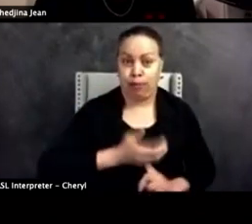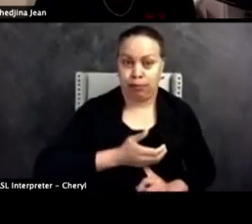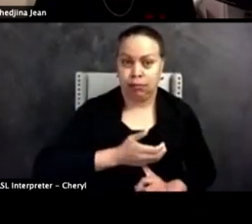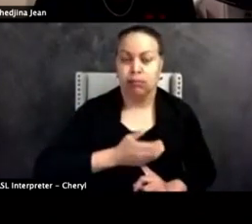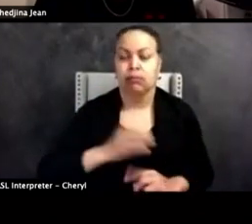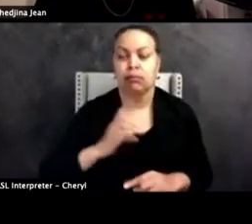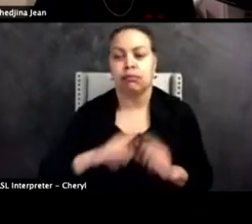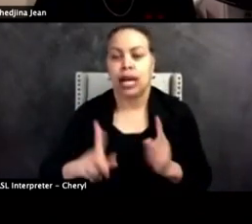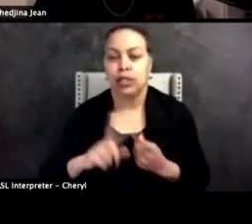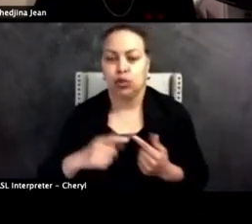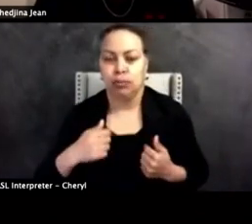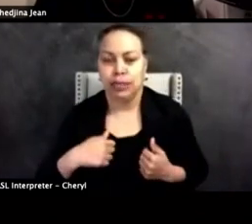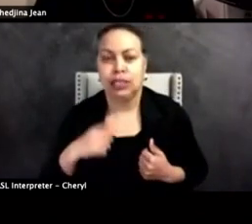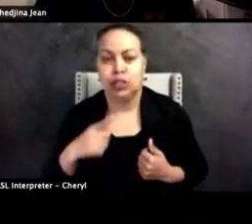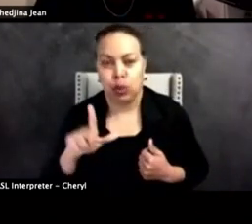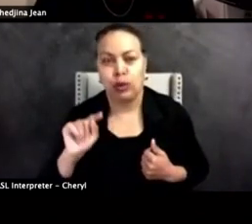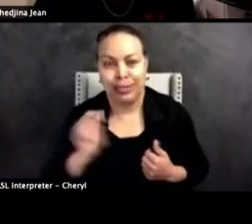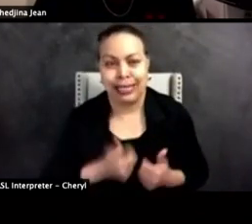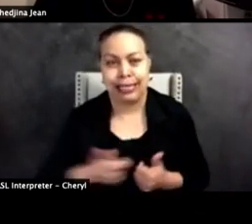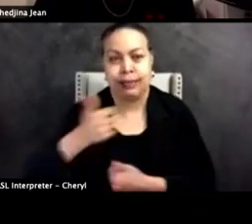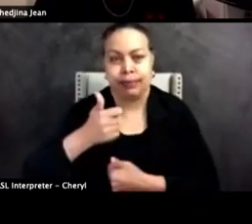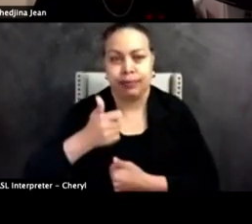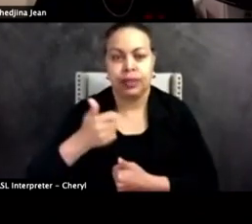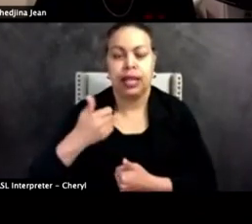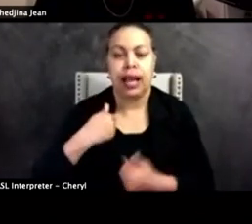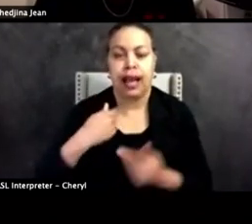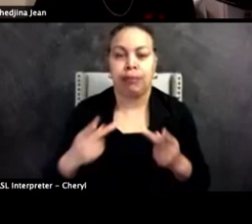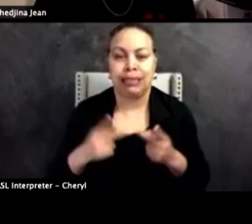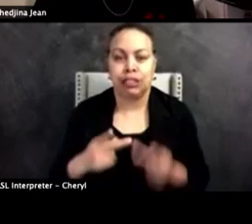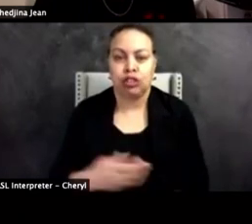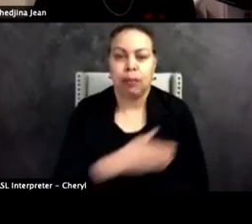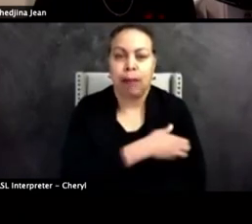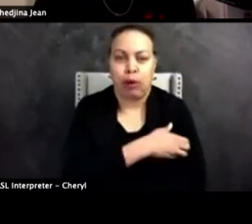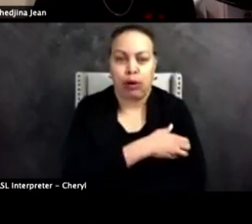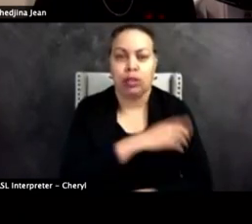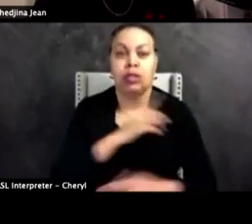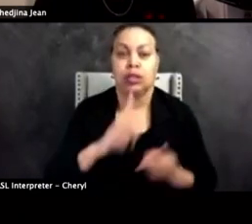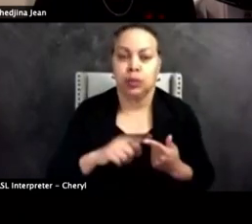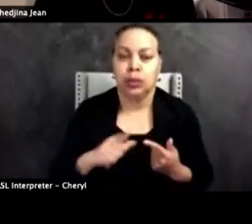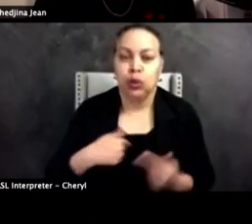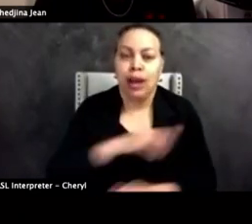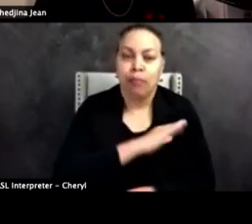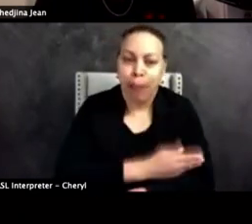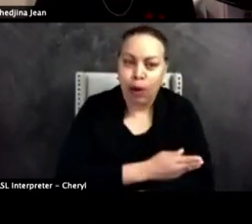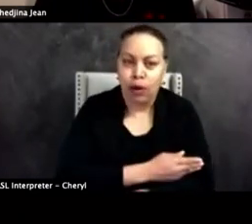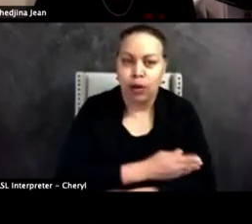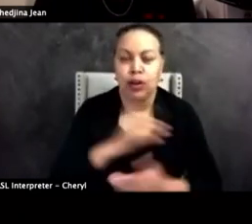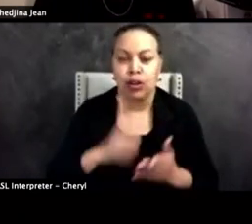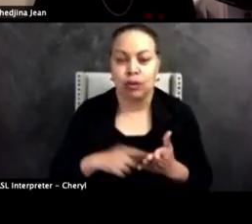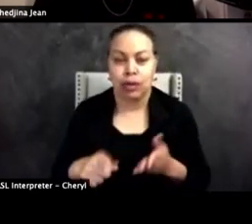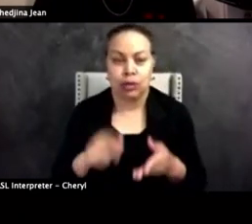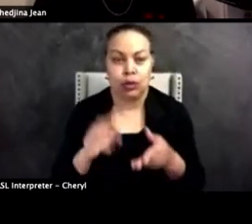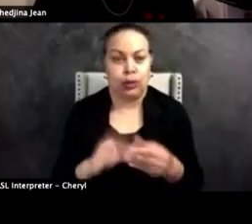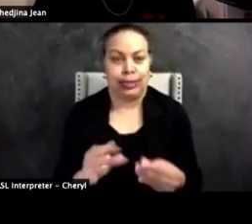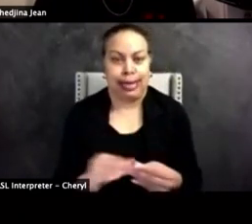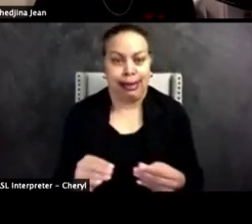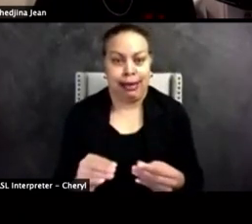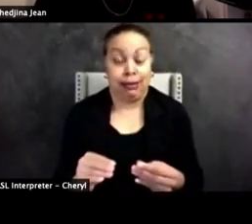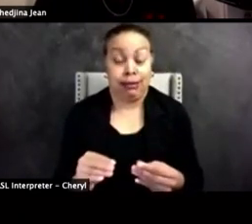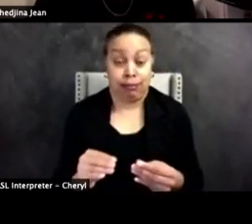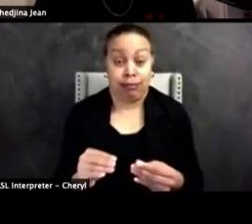you are a Lieutenant and you have that position of power, right? When you have power, what you say automatically